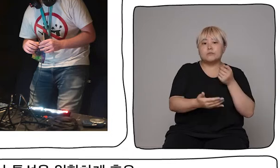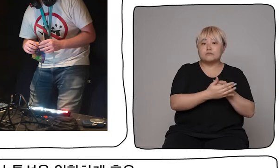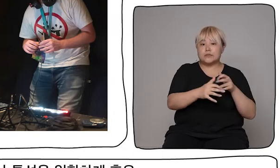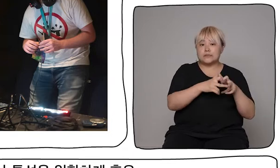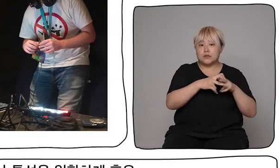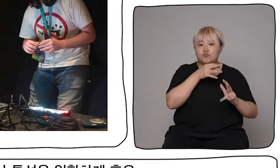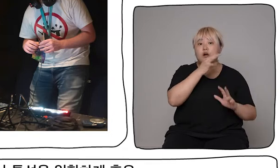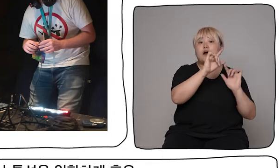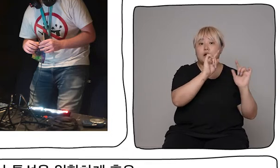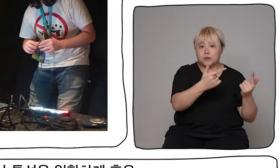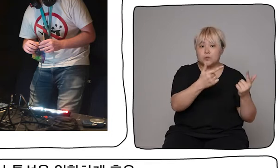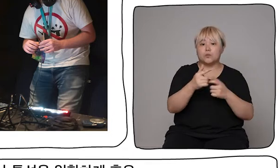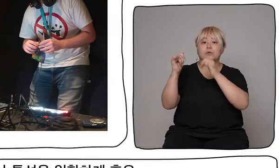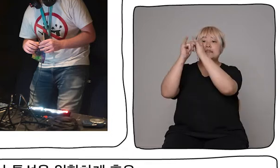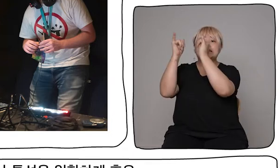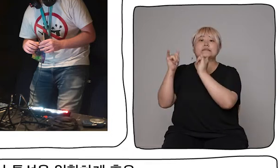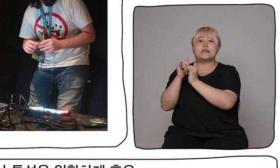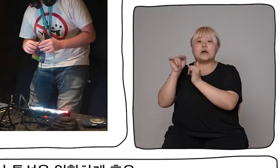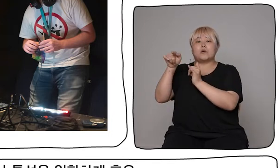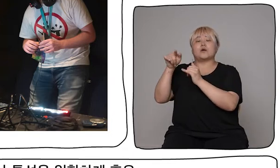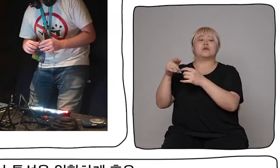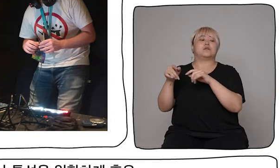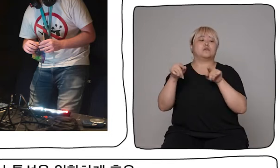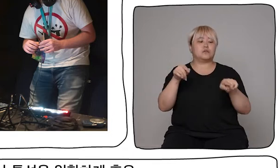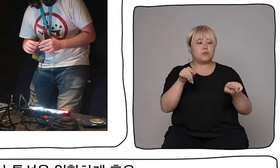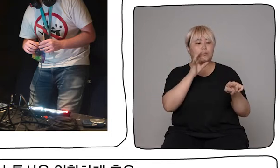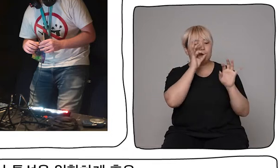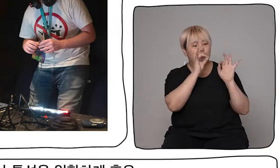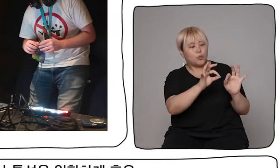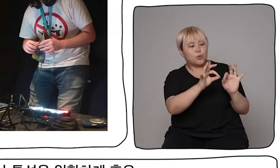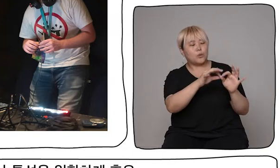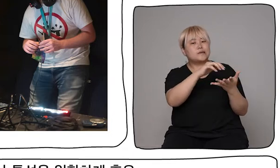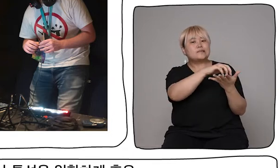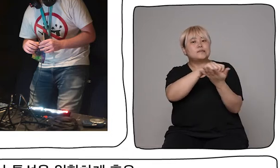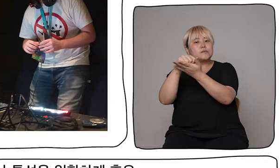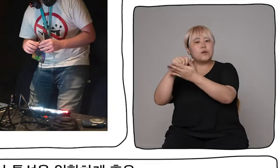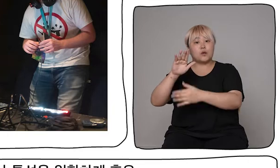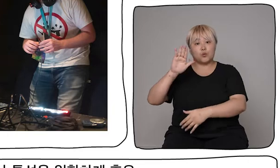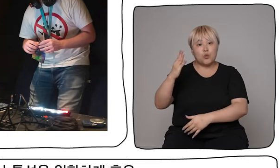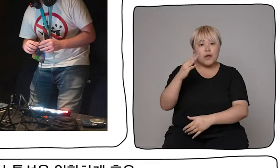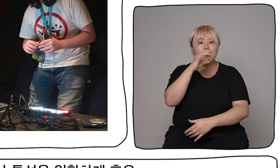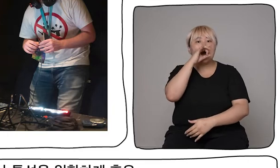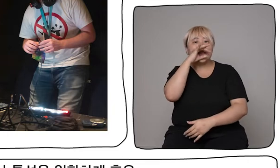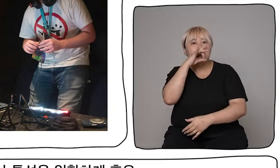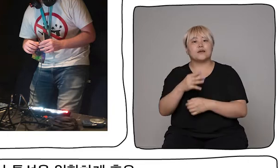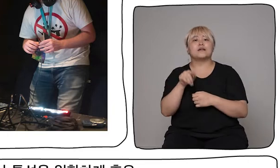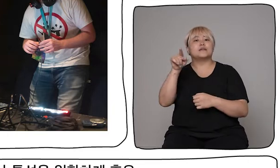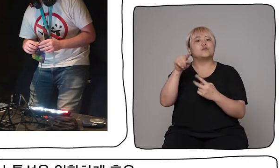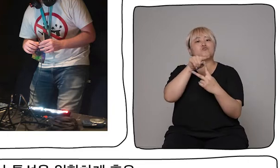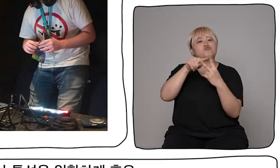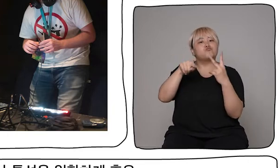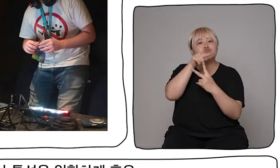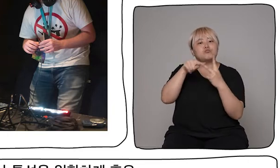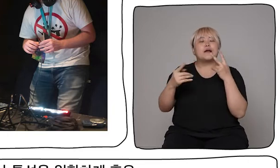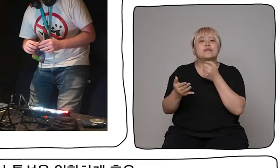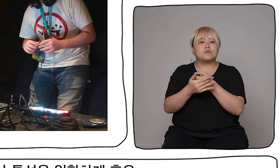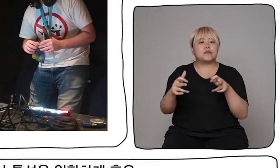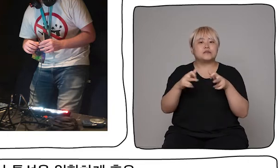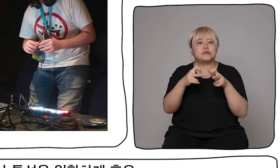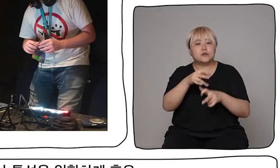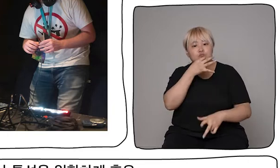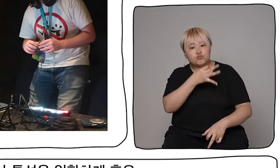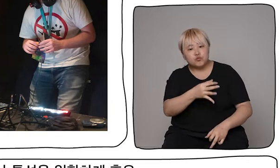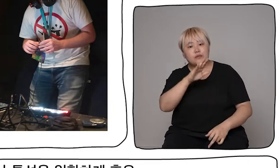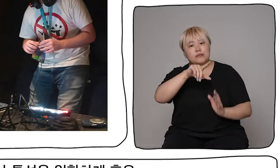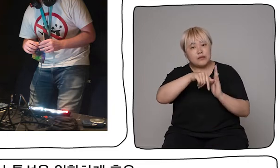but the way in which society responds or facilitates or fails to facilitate that